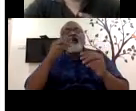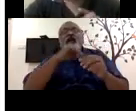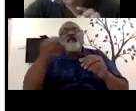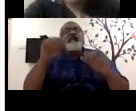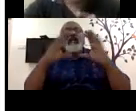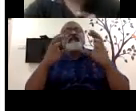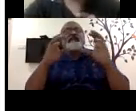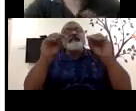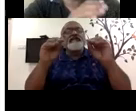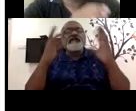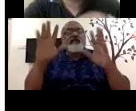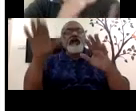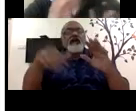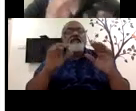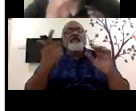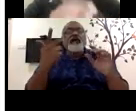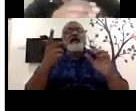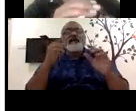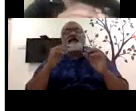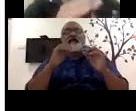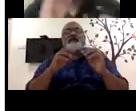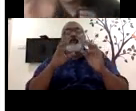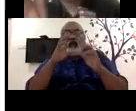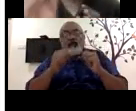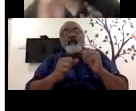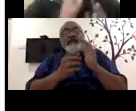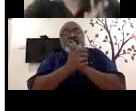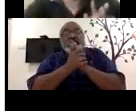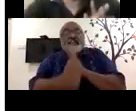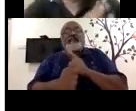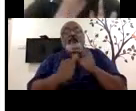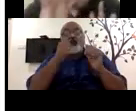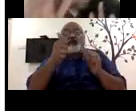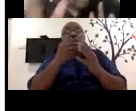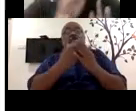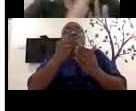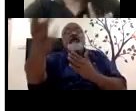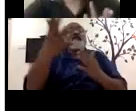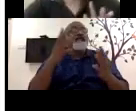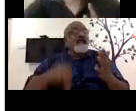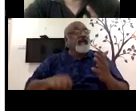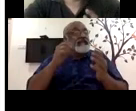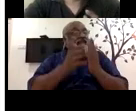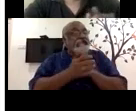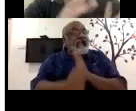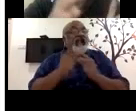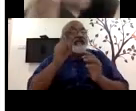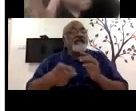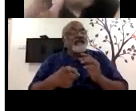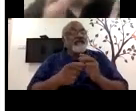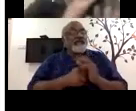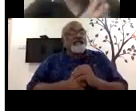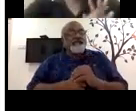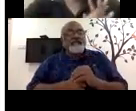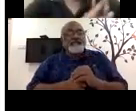This is so important. Unless you get, you get skill, your wages are not going to improve. You cannot crack the interview. It's just